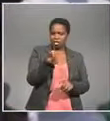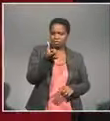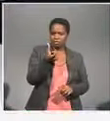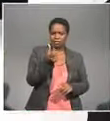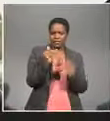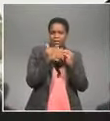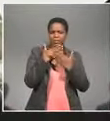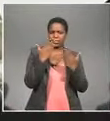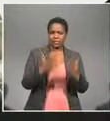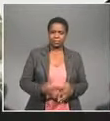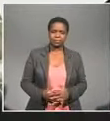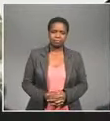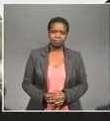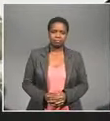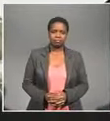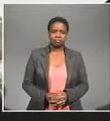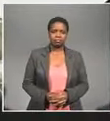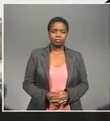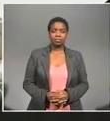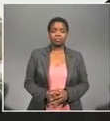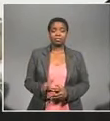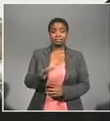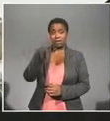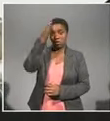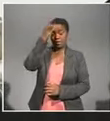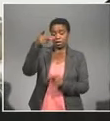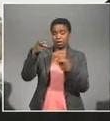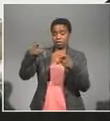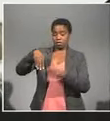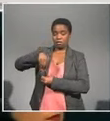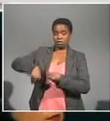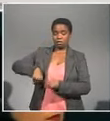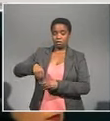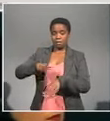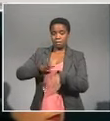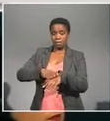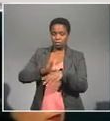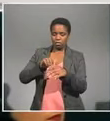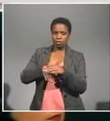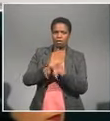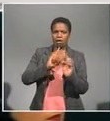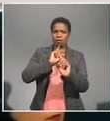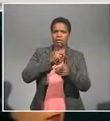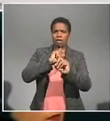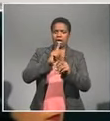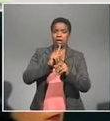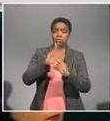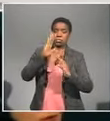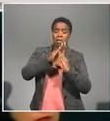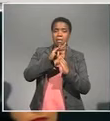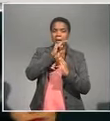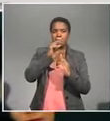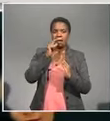more Borsasa executives testify the Zondo Commission dropping more high-profile